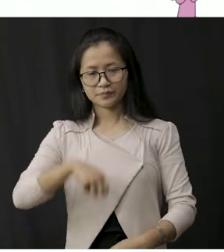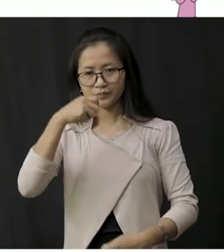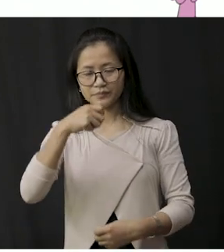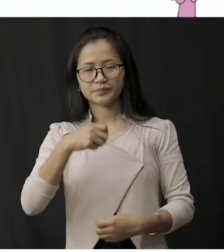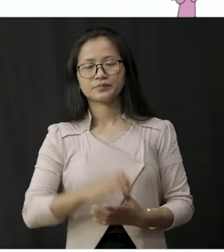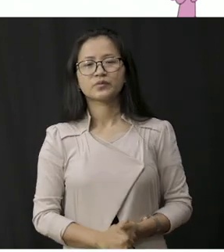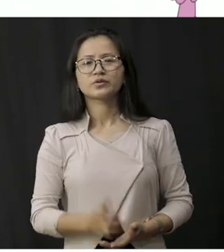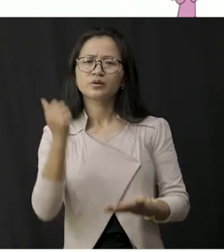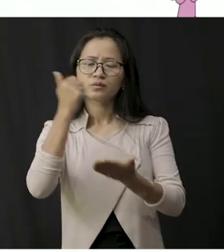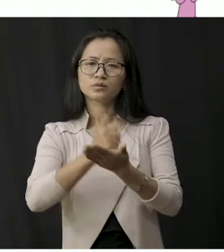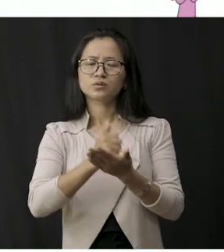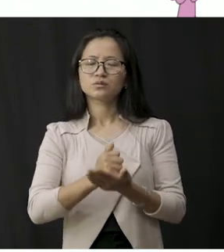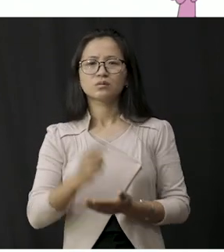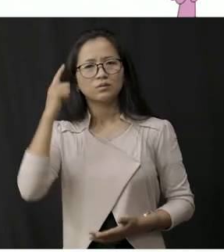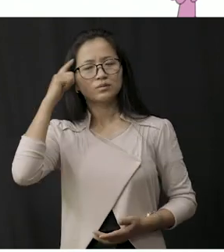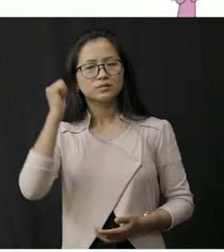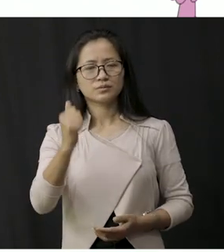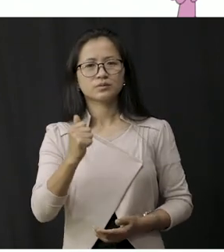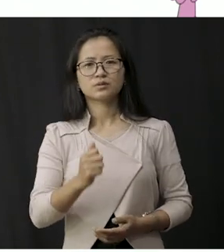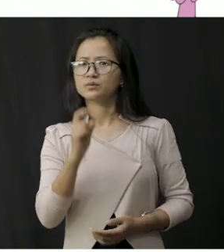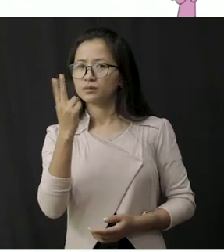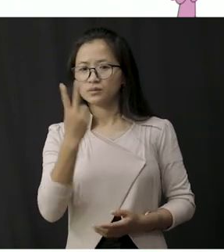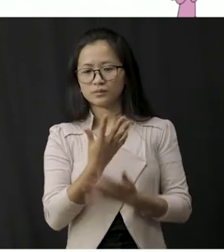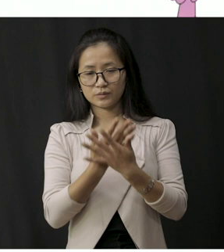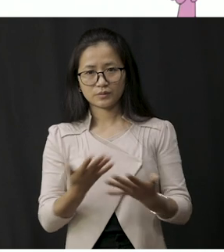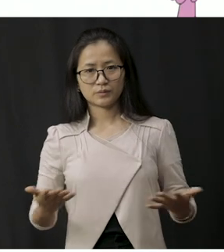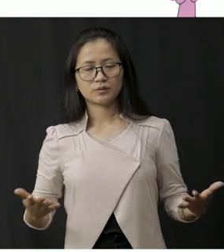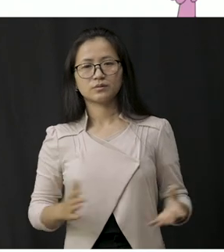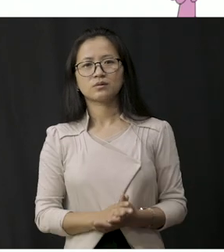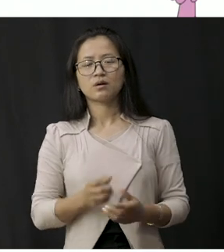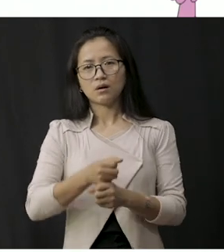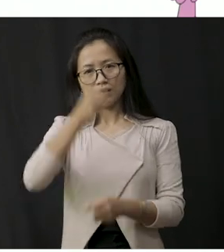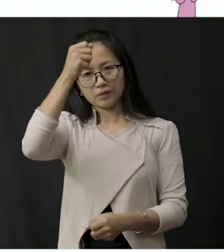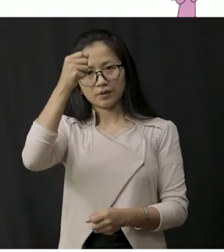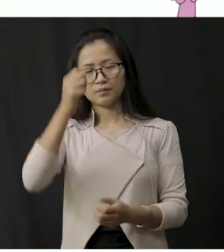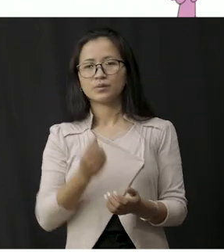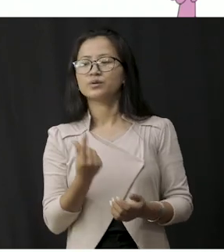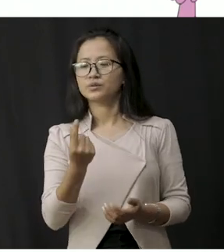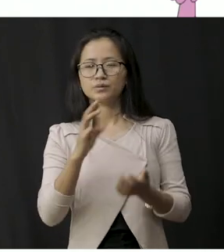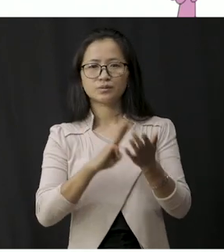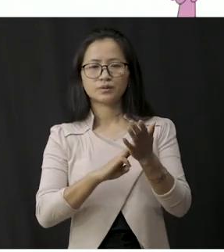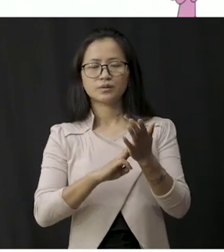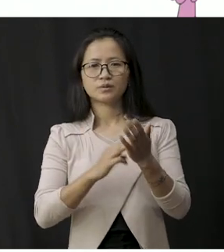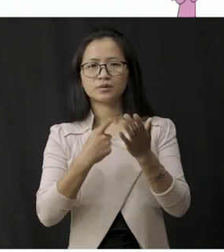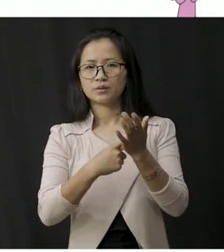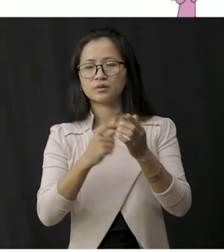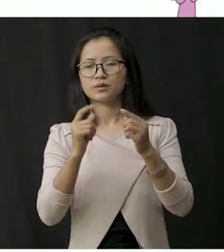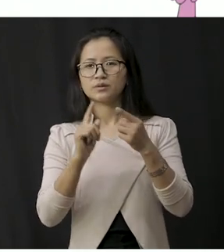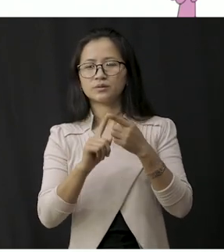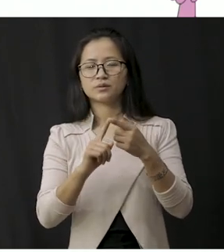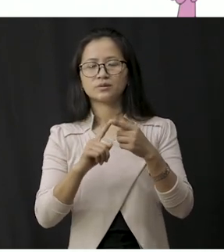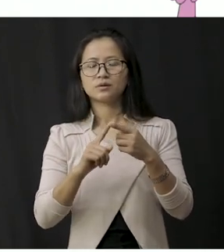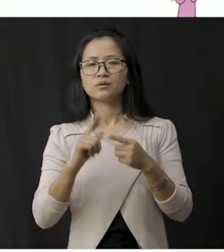so we should always remember these two things umbrella um b r